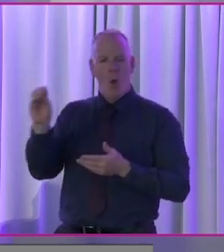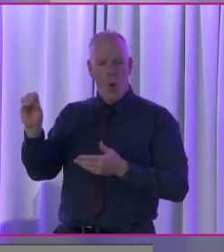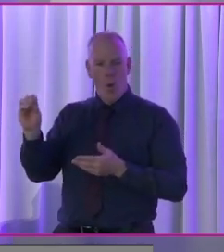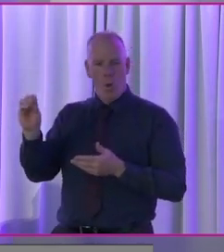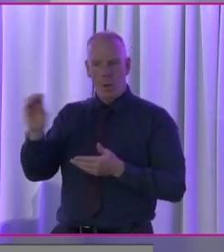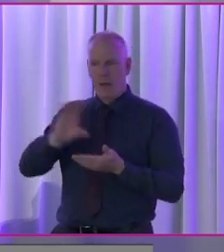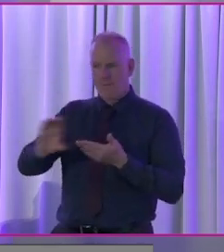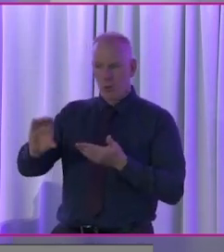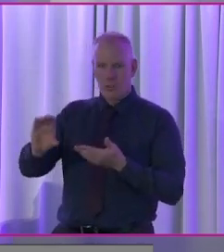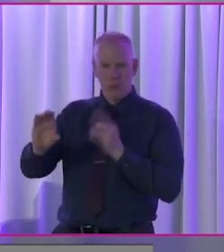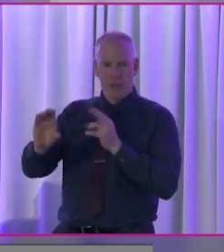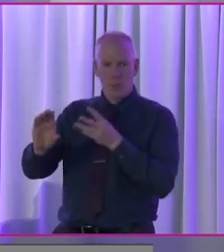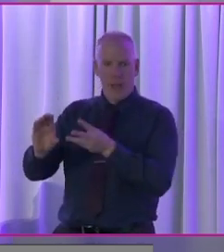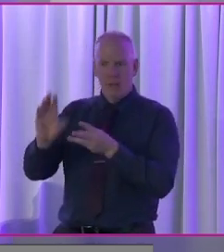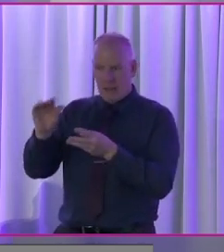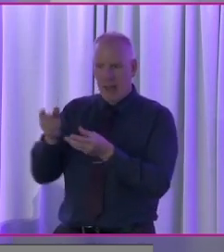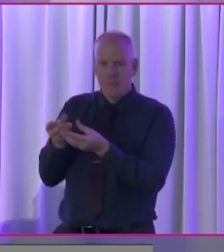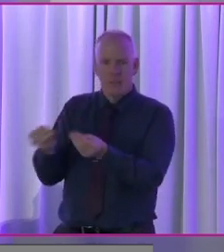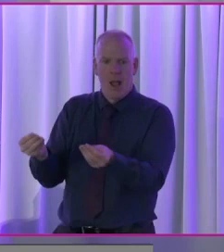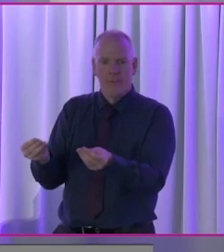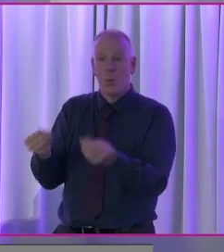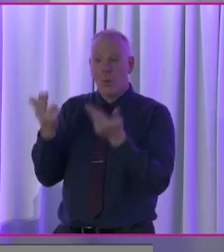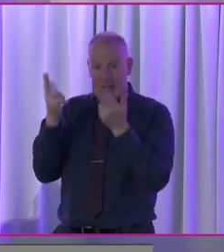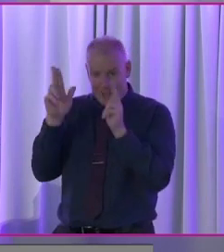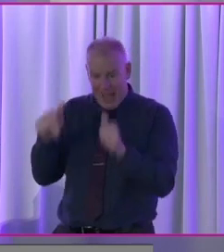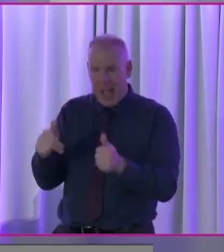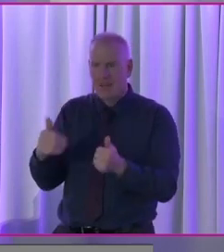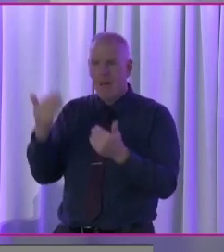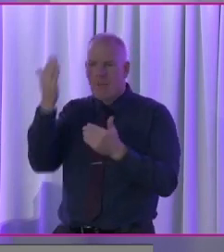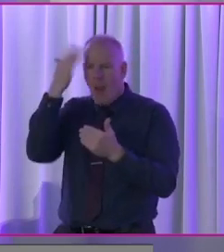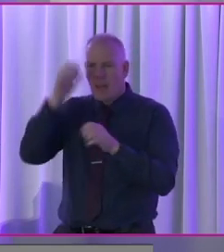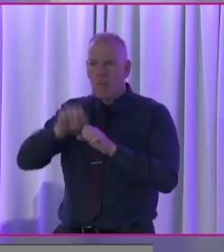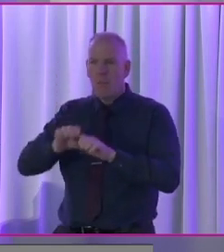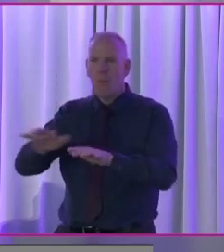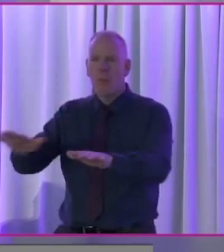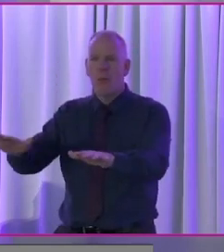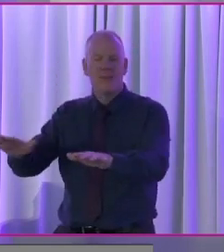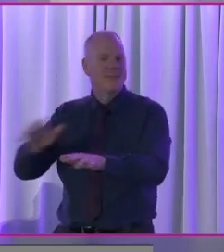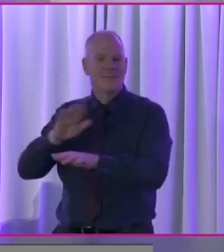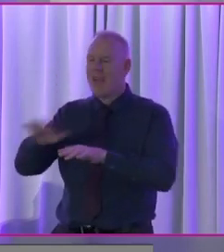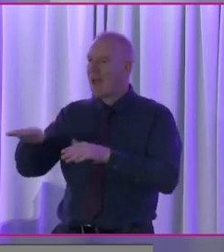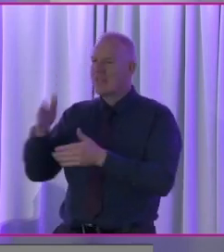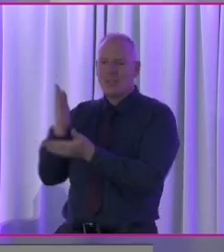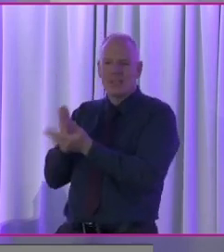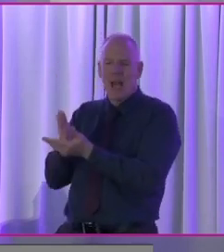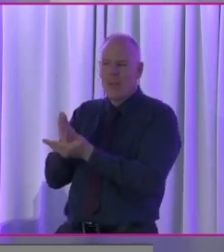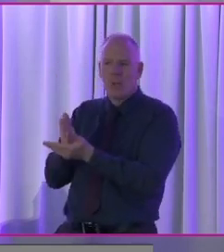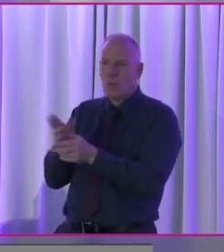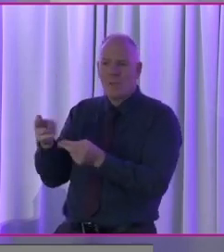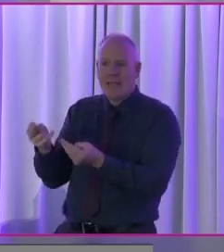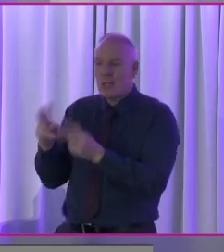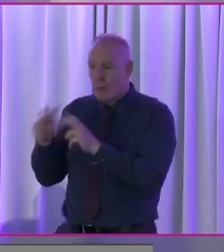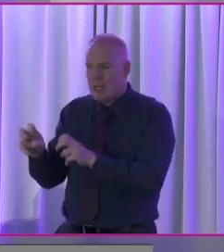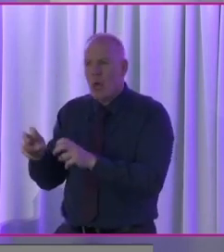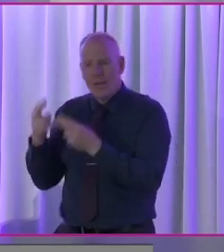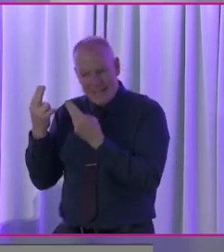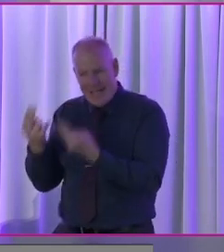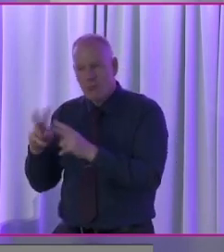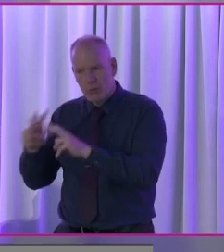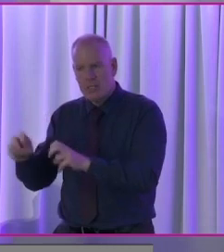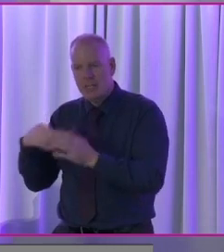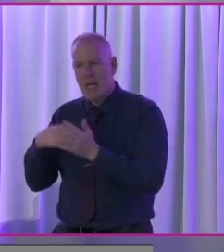funded can get around this and we can distill this knowledge. It doesn't replace research, but even DPROs have to be